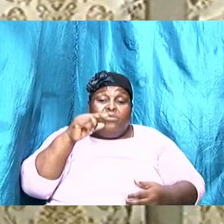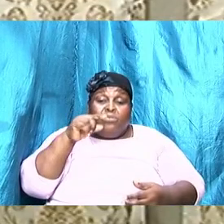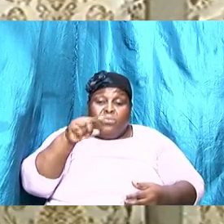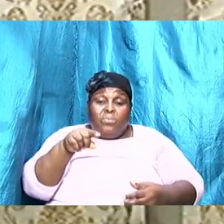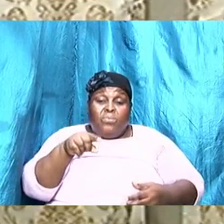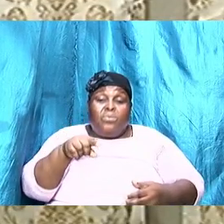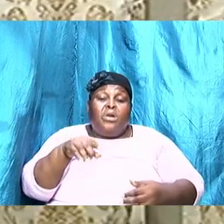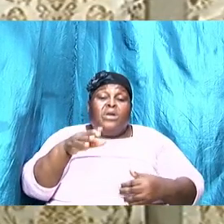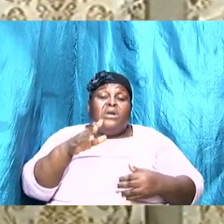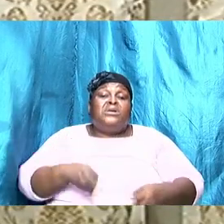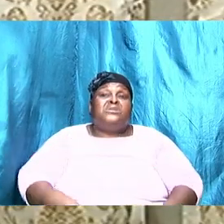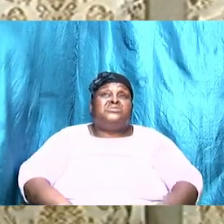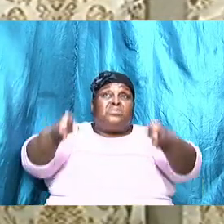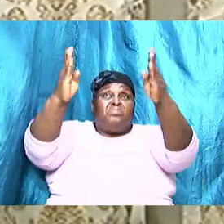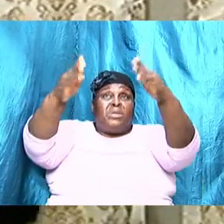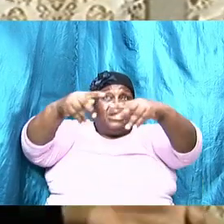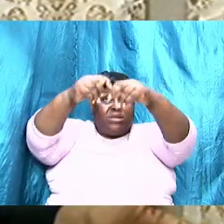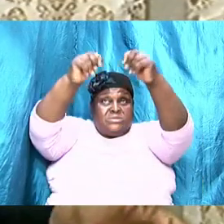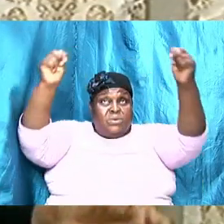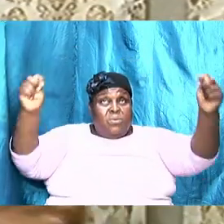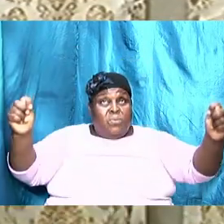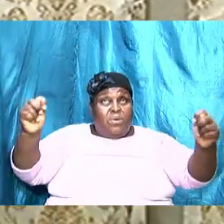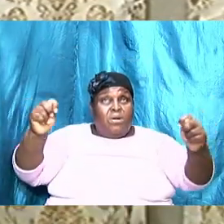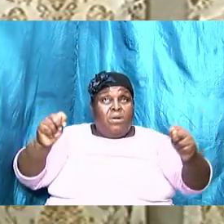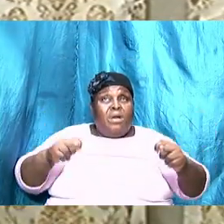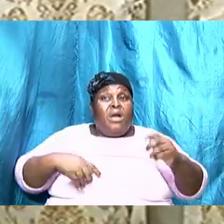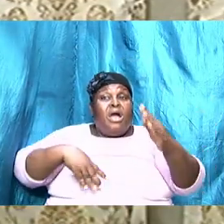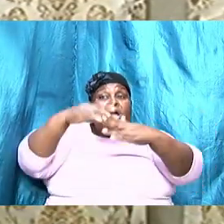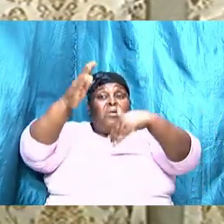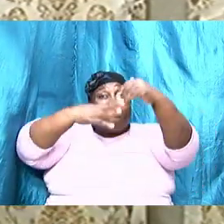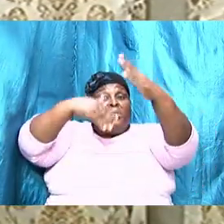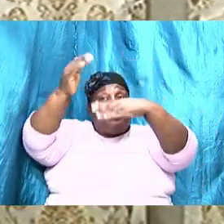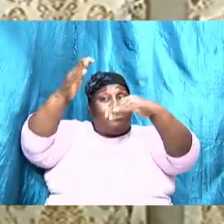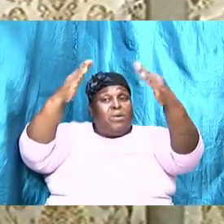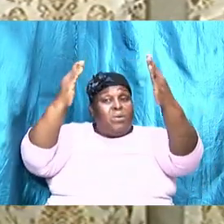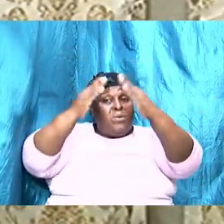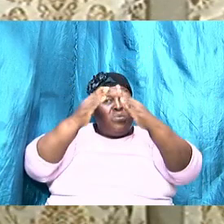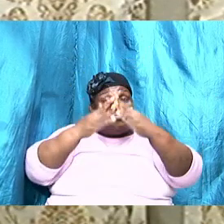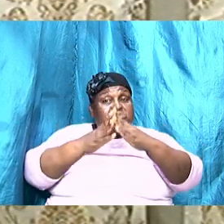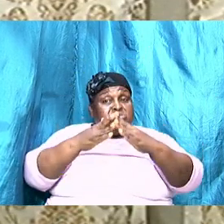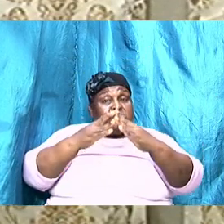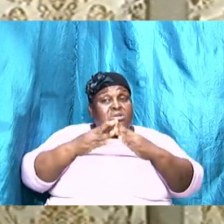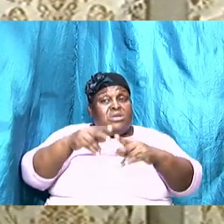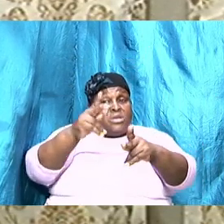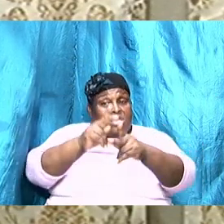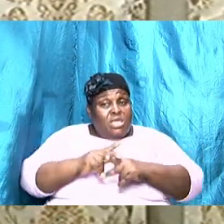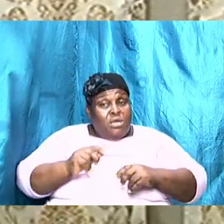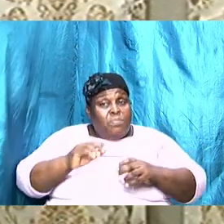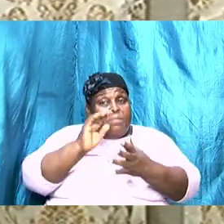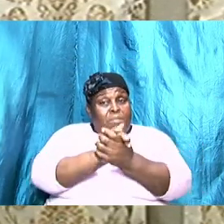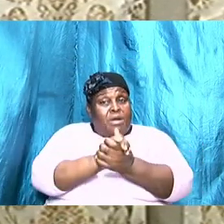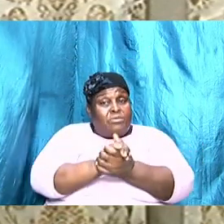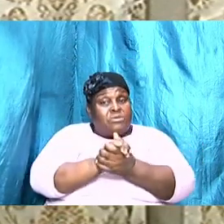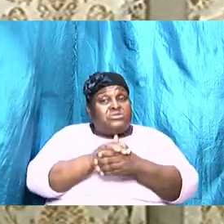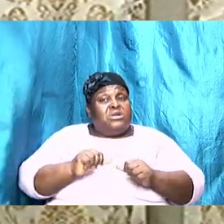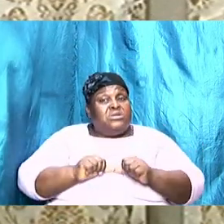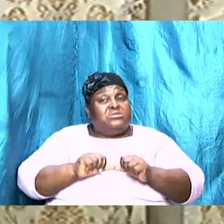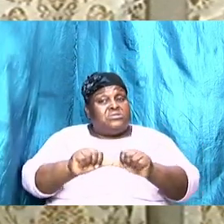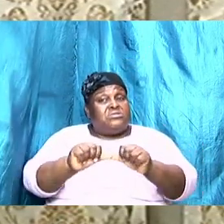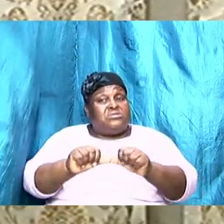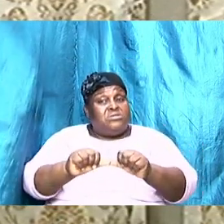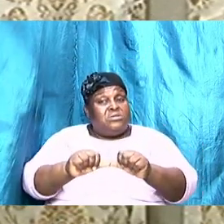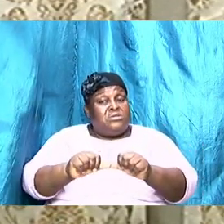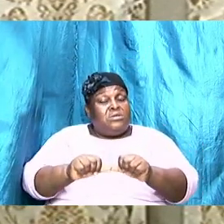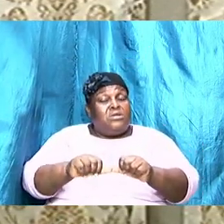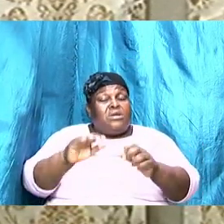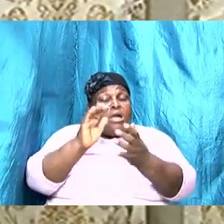tower up if you're going to undertake something to build a house to keep a marriage going because marriage has